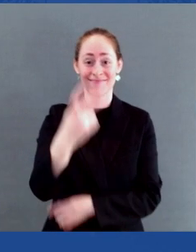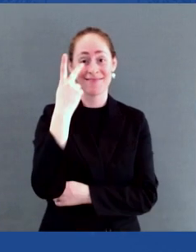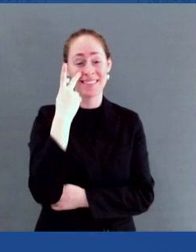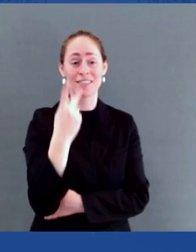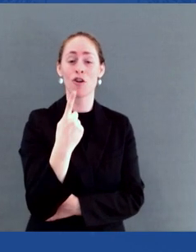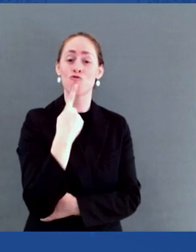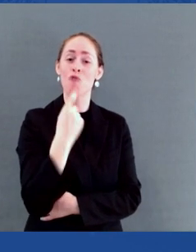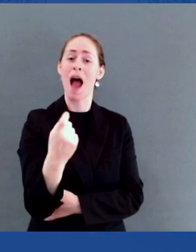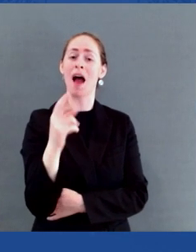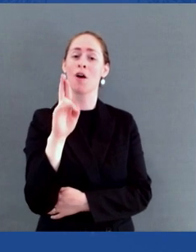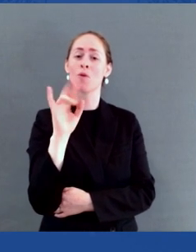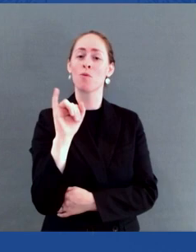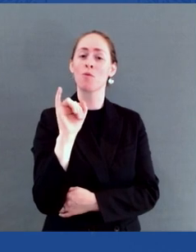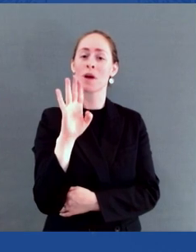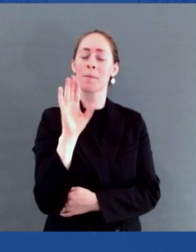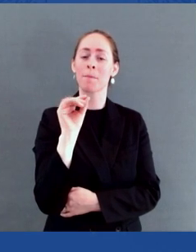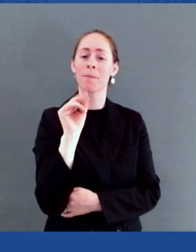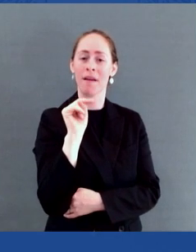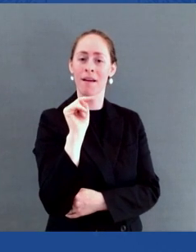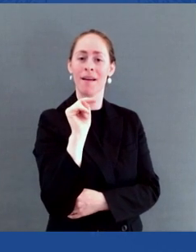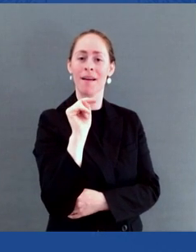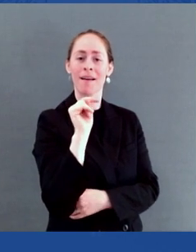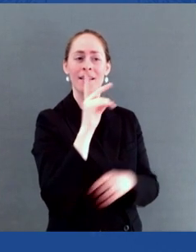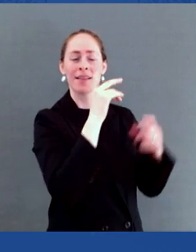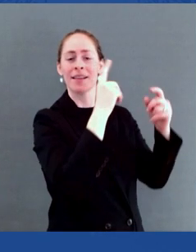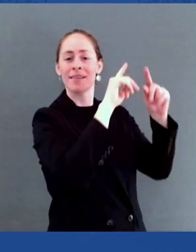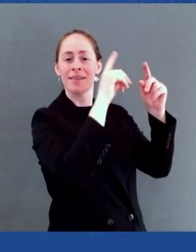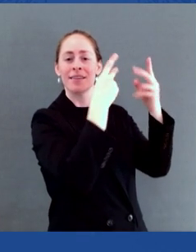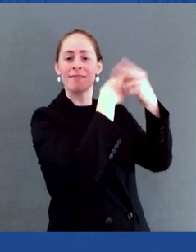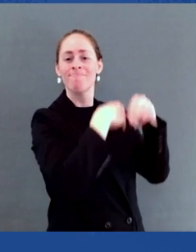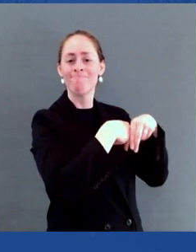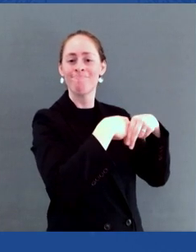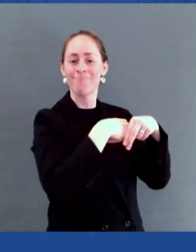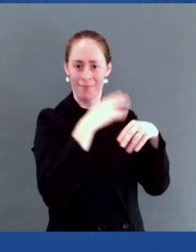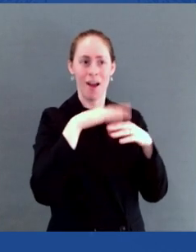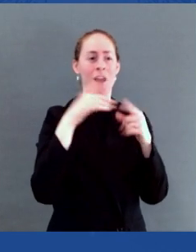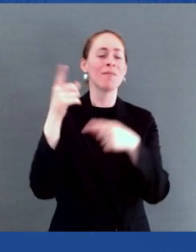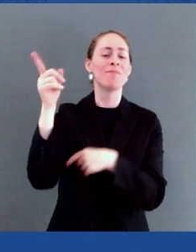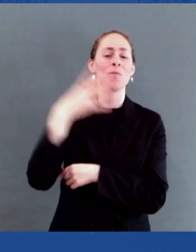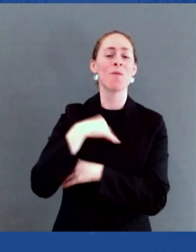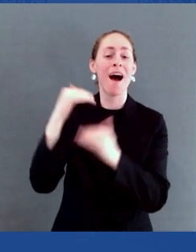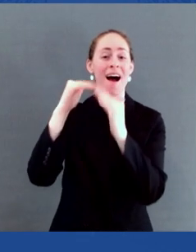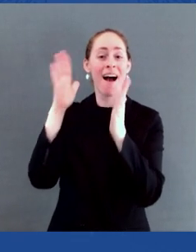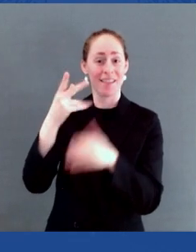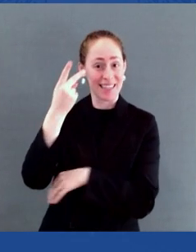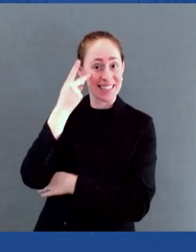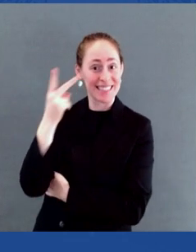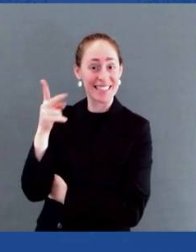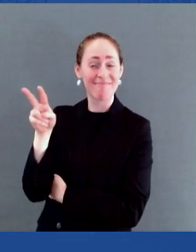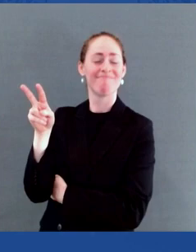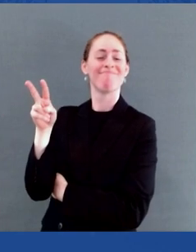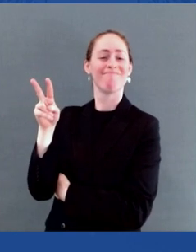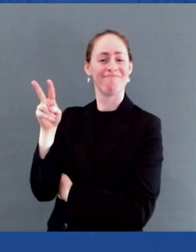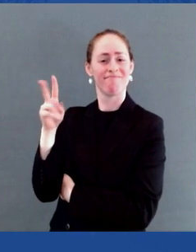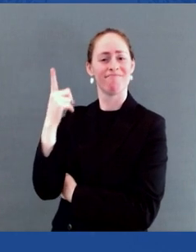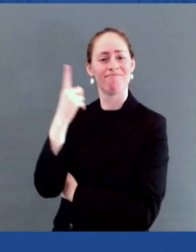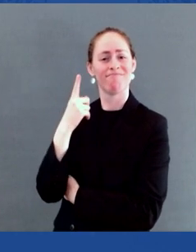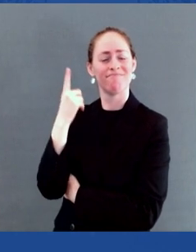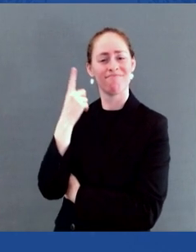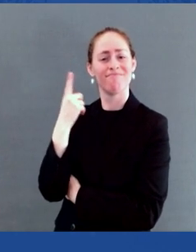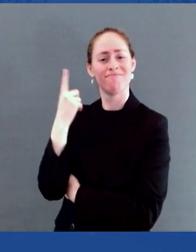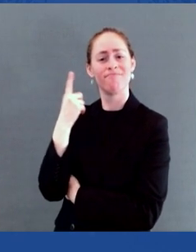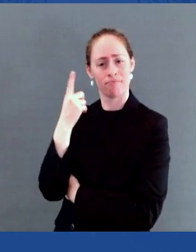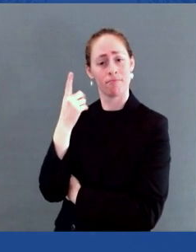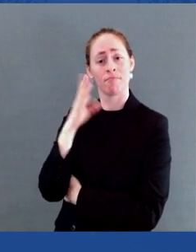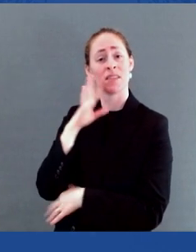to work we have left to finish. And so, we never forget the price, the price that's paid all along the way. And